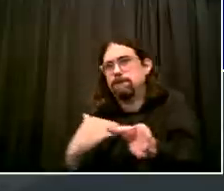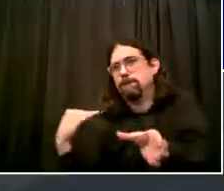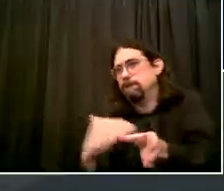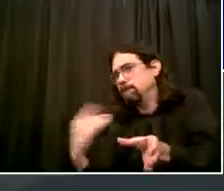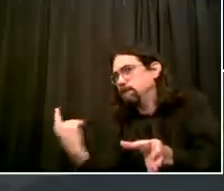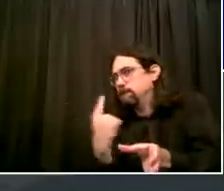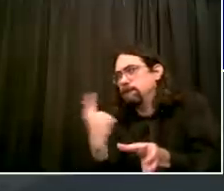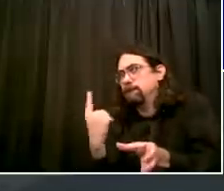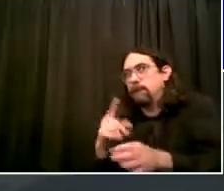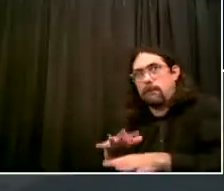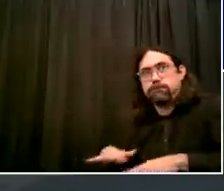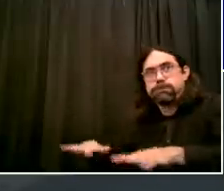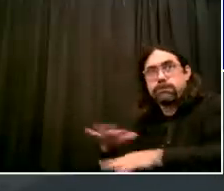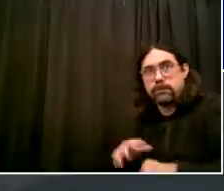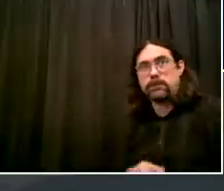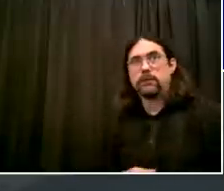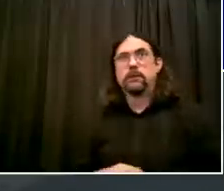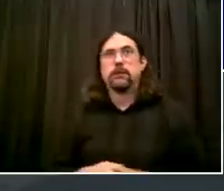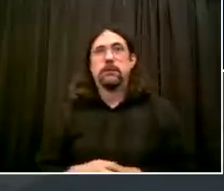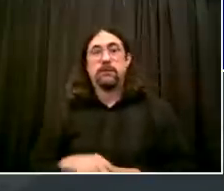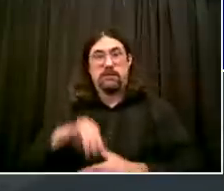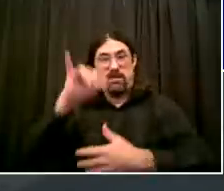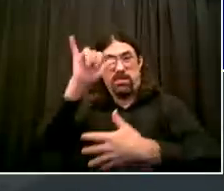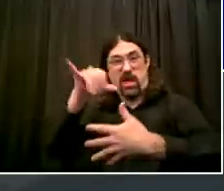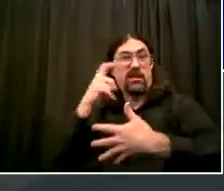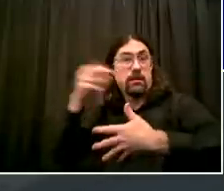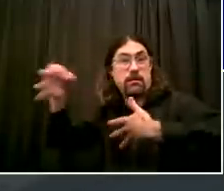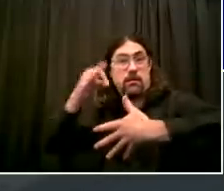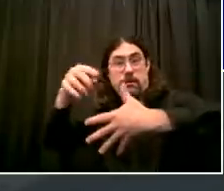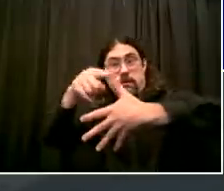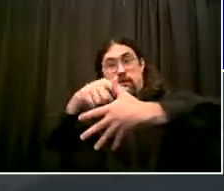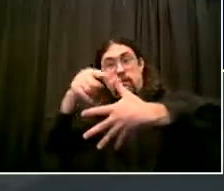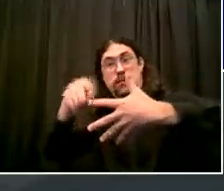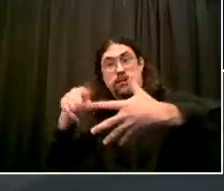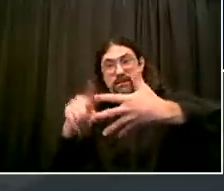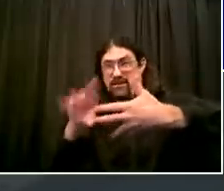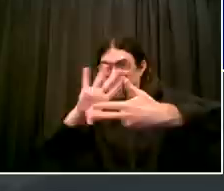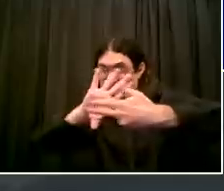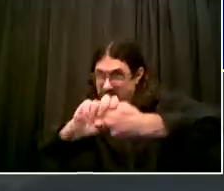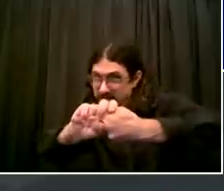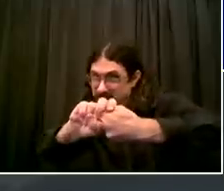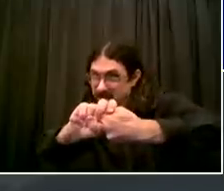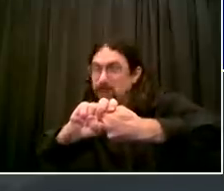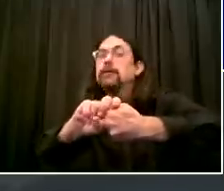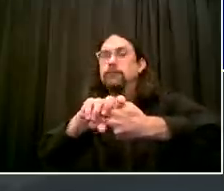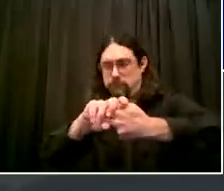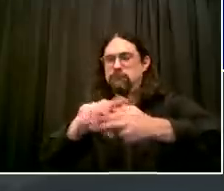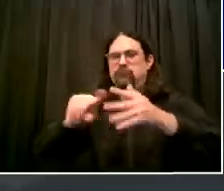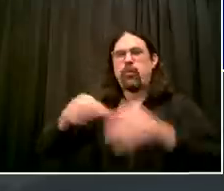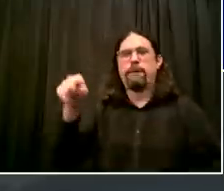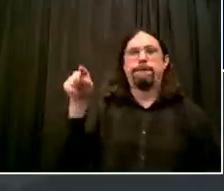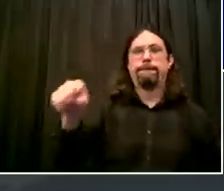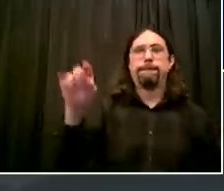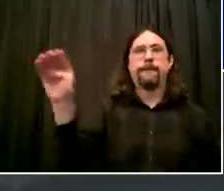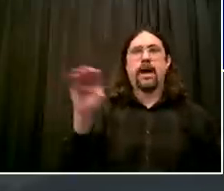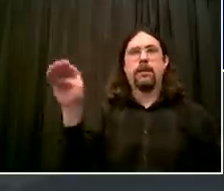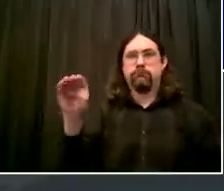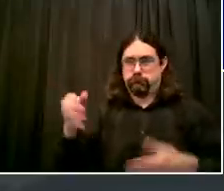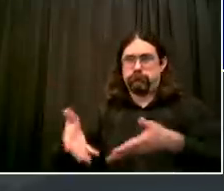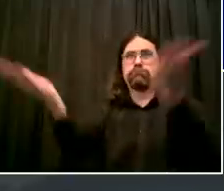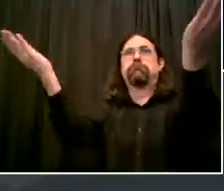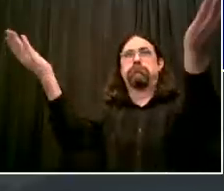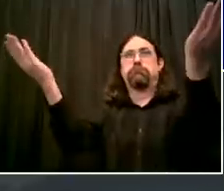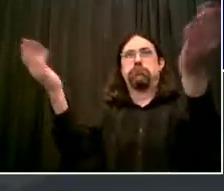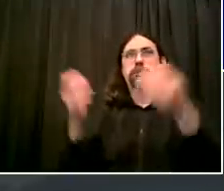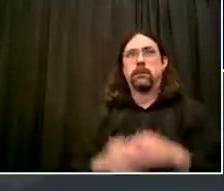we're going to work up in the coming days. And it's going to take a little more work, but we're confident we can get there. On our open streets, there are locations where we